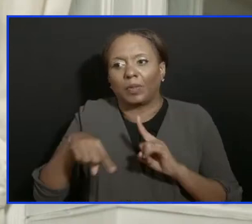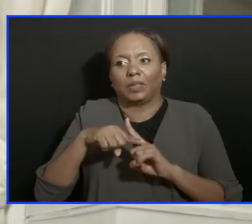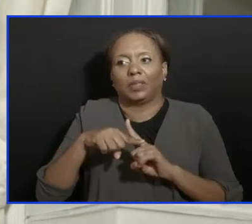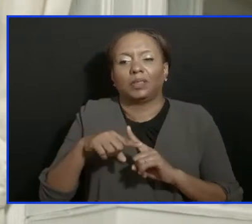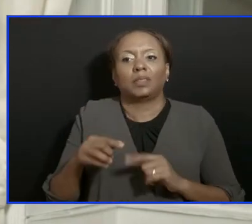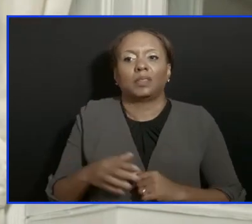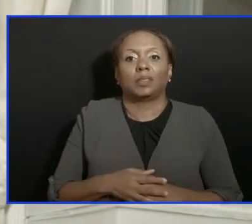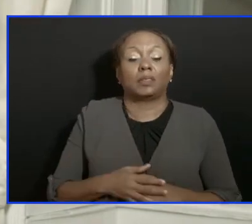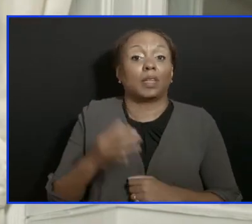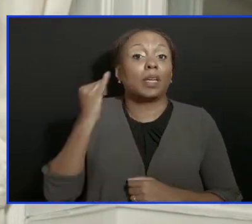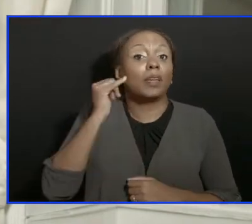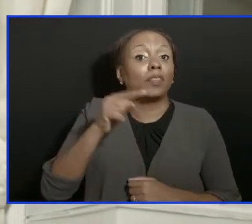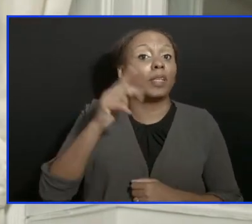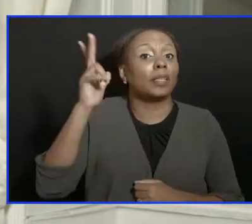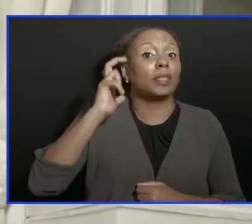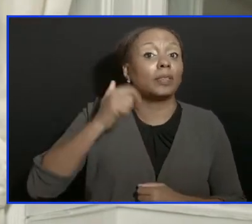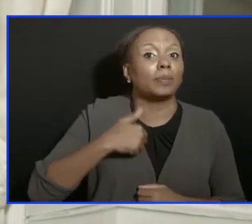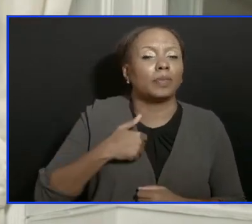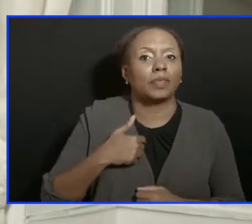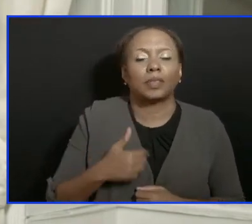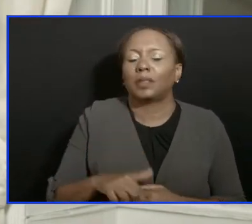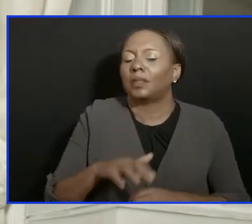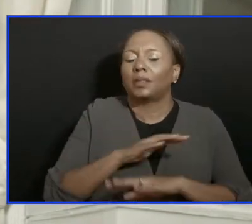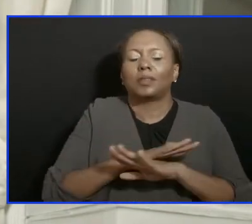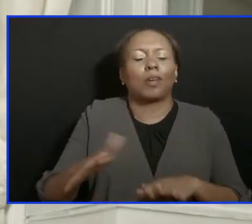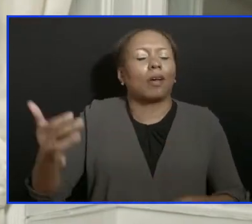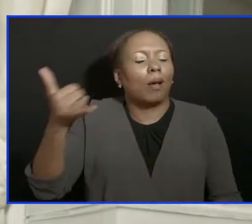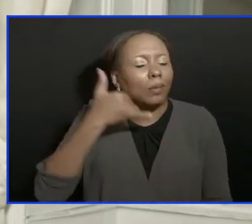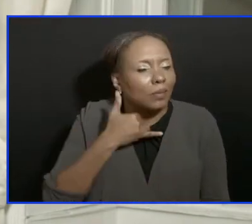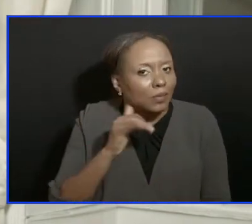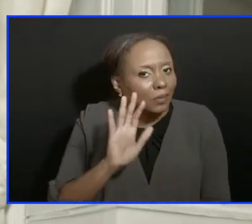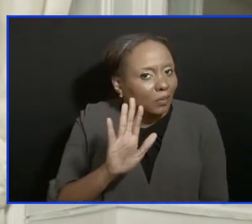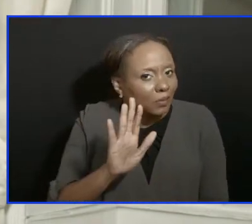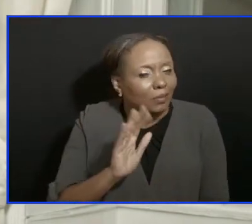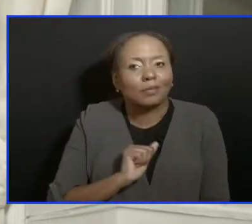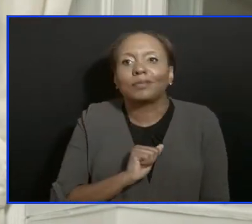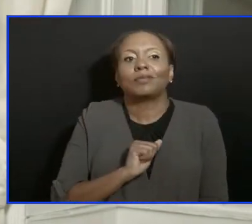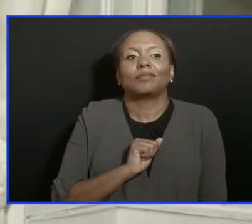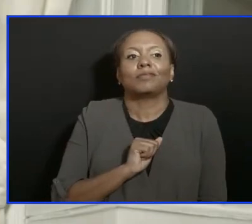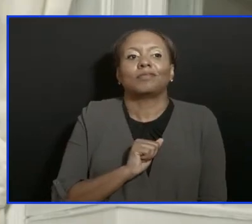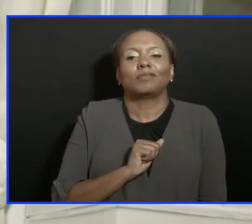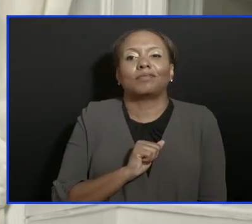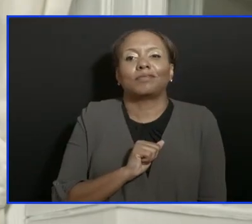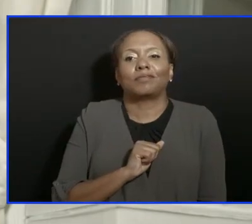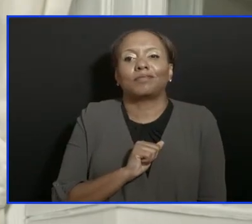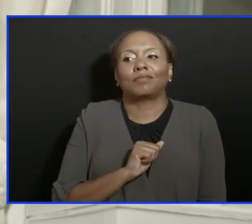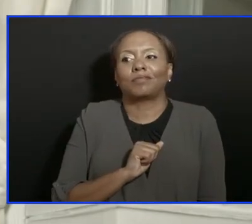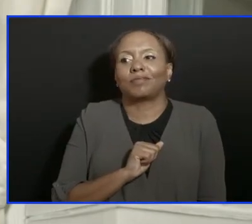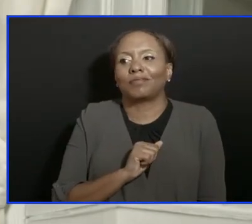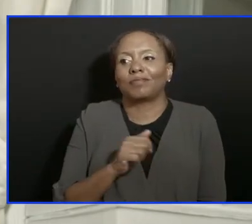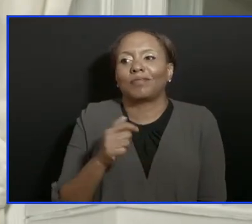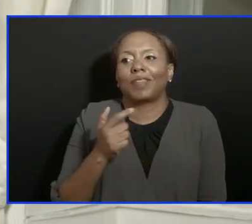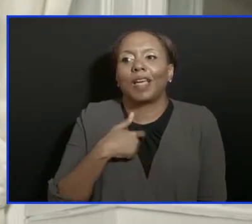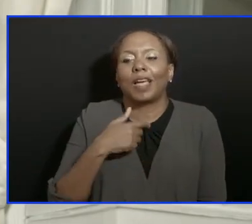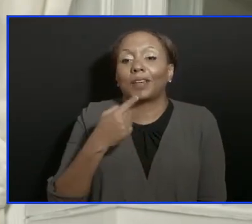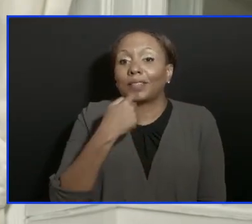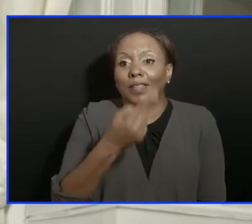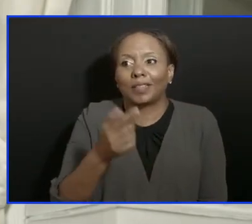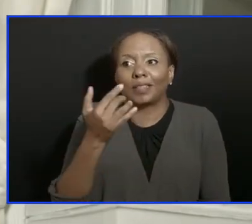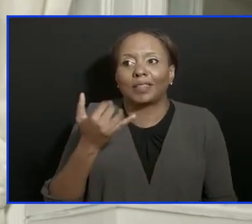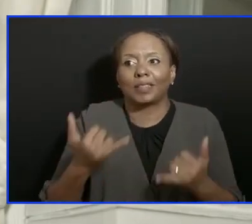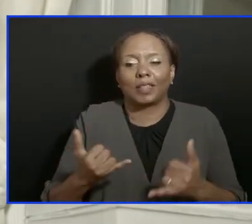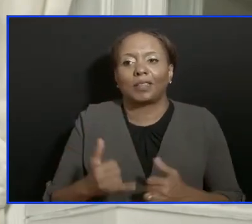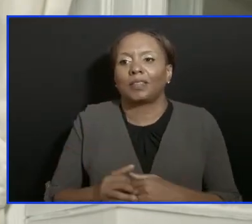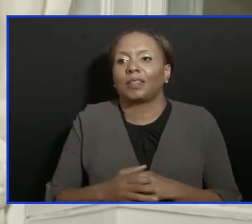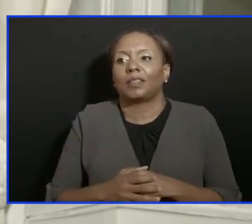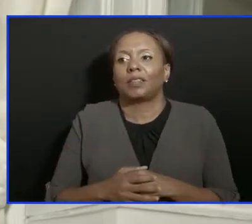for those out there who are listening, you don't have to call me. I'm going to tell you on national TV. Right, Akhil, I'm going to tell you on national TV. There is